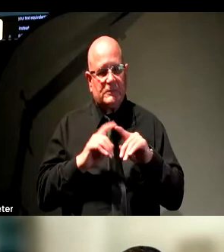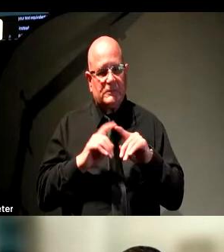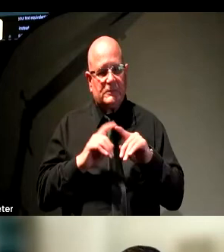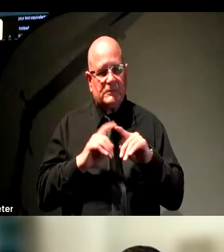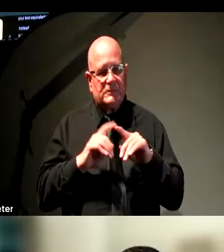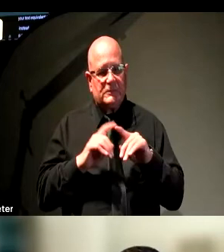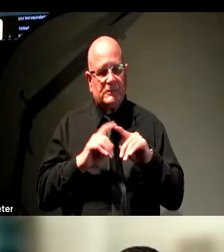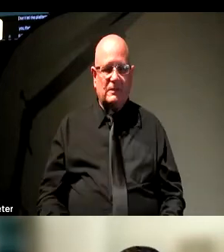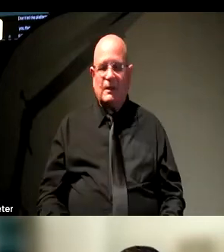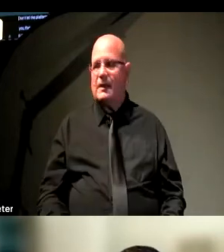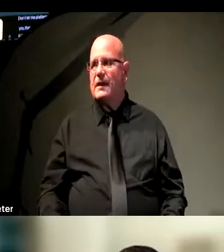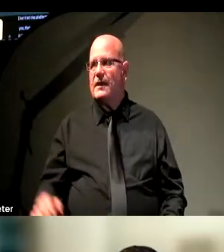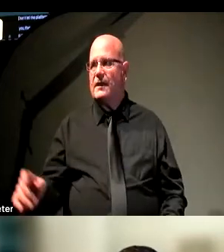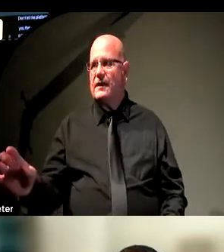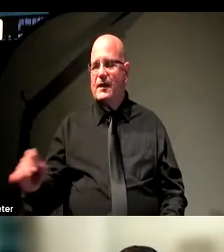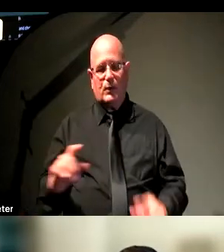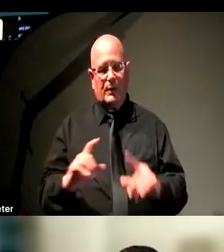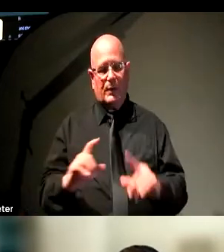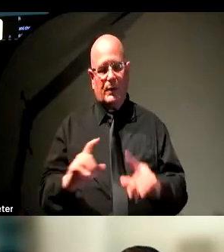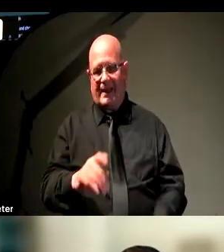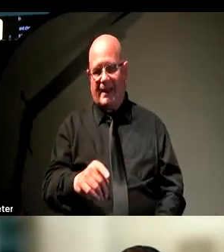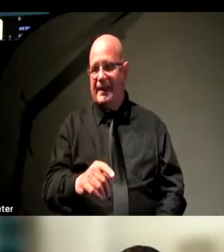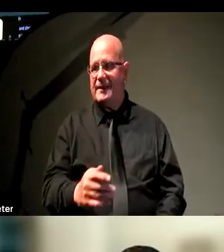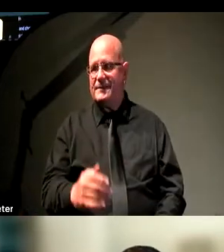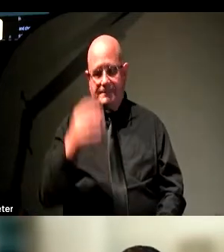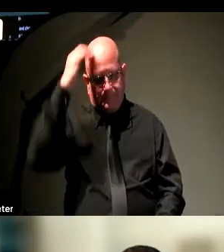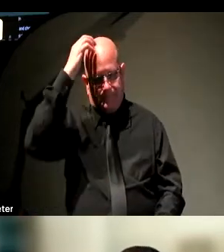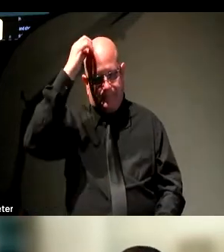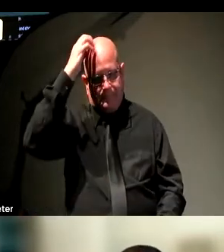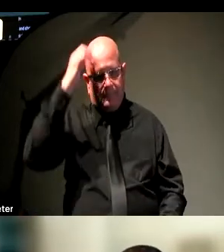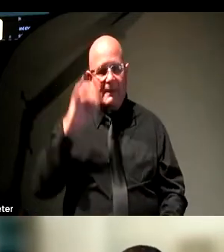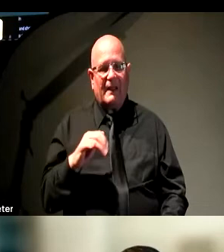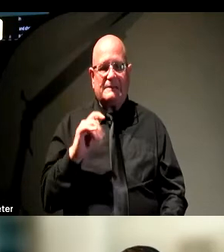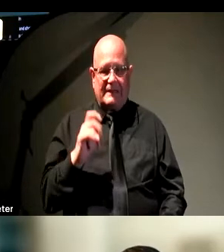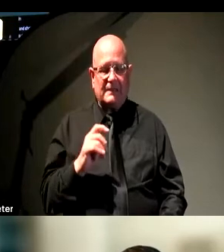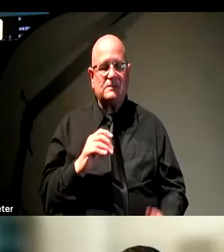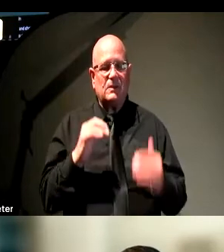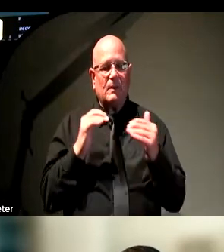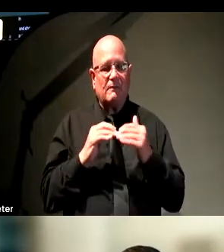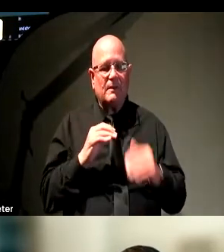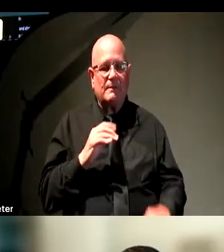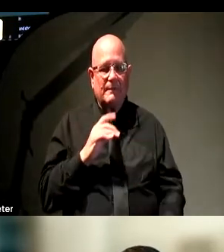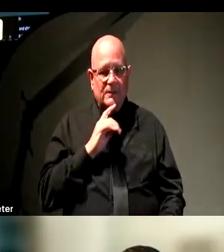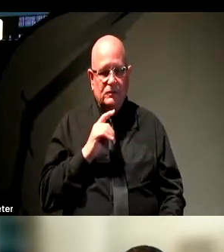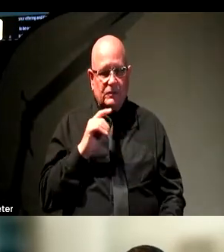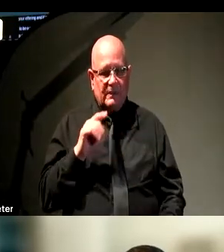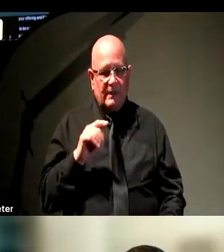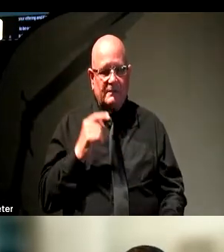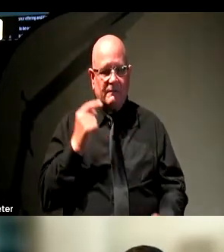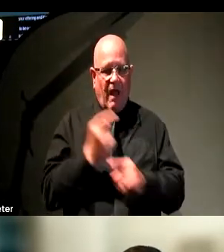offering. And it's a key thing to do to be sure that that text equivalent, that alternative text is actually valid.